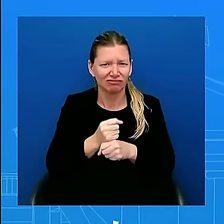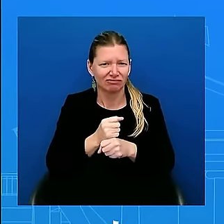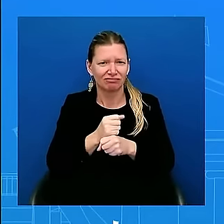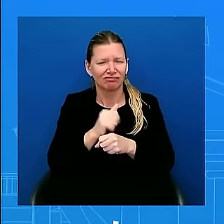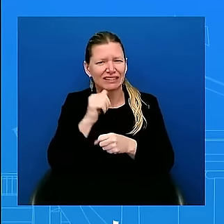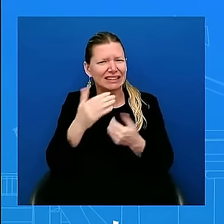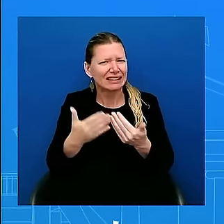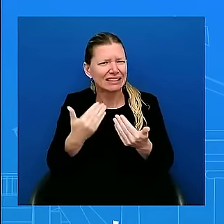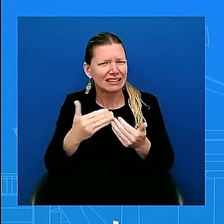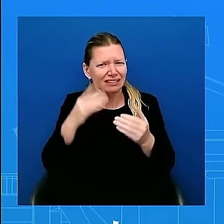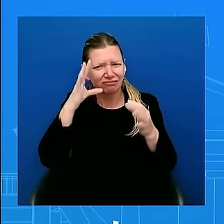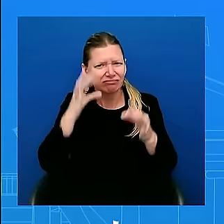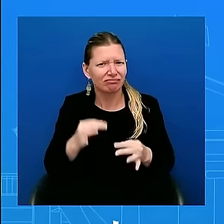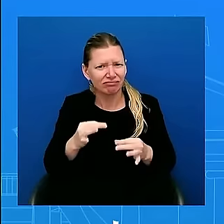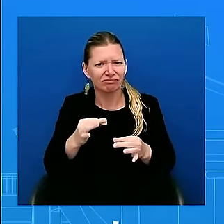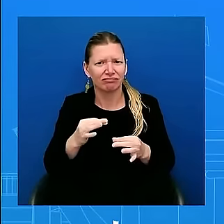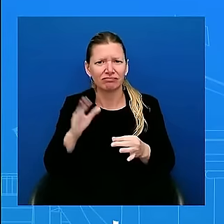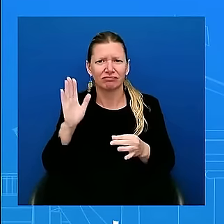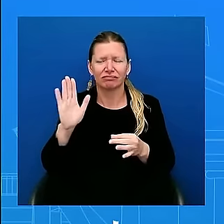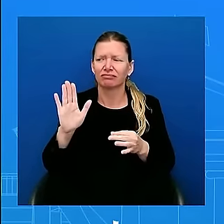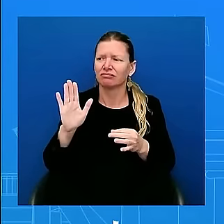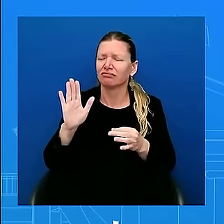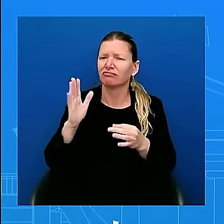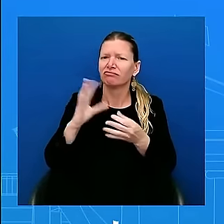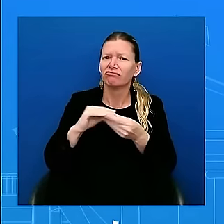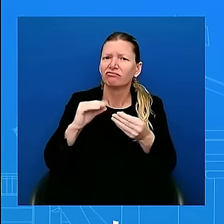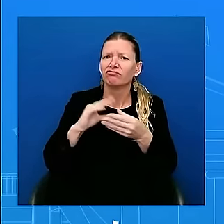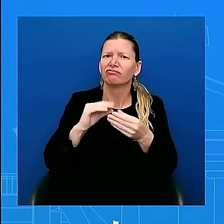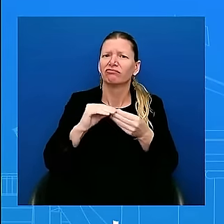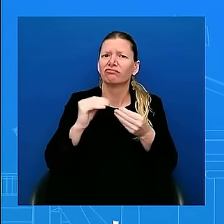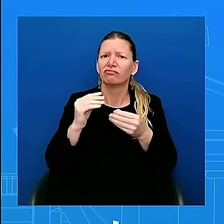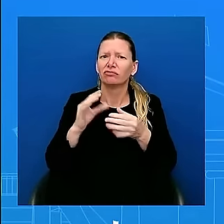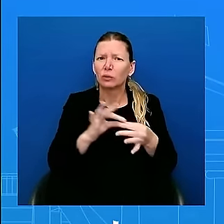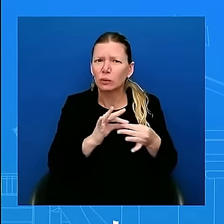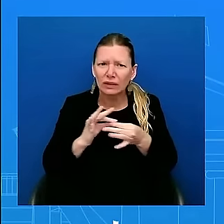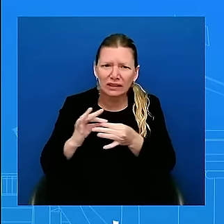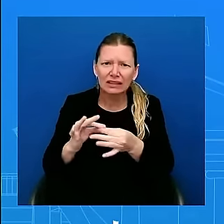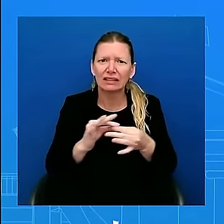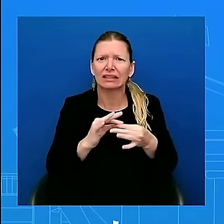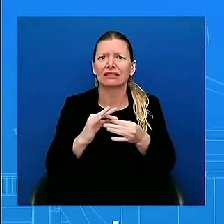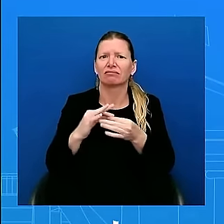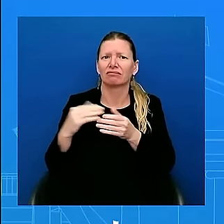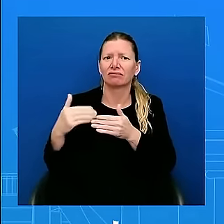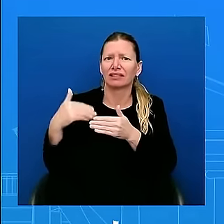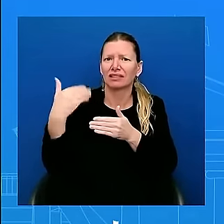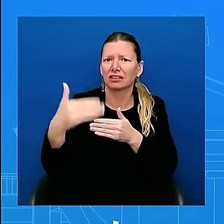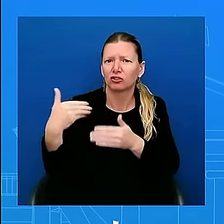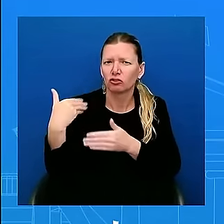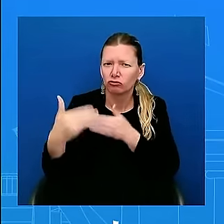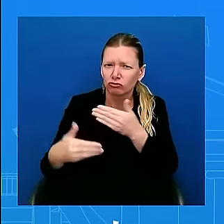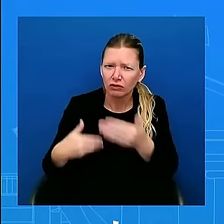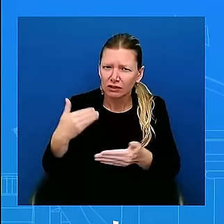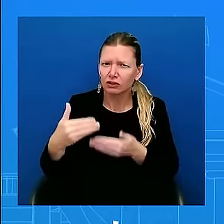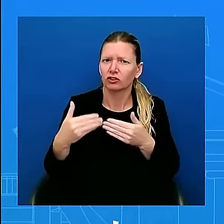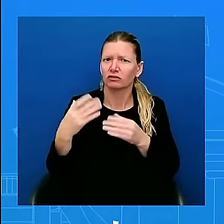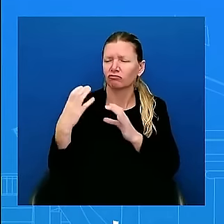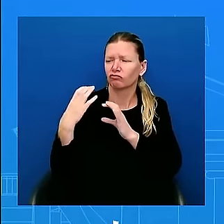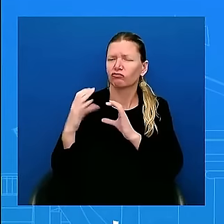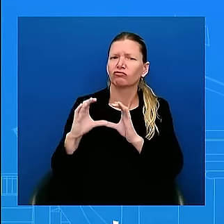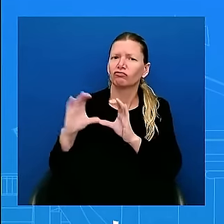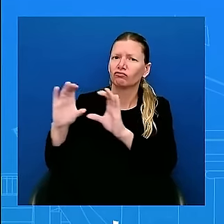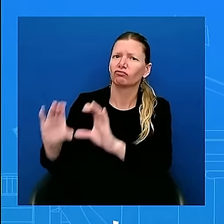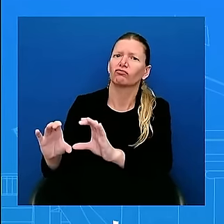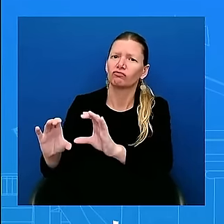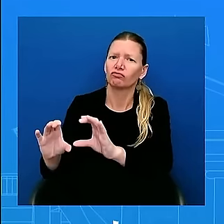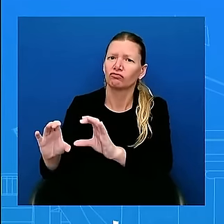about the next generation. He talked about passing the torch. I was asked in this room a couple of days, maybe two weeks ago, all of these